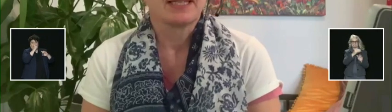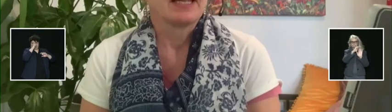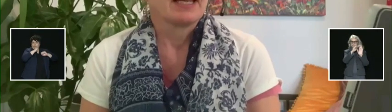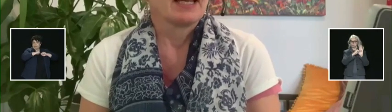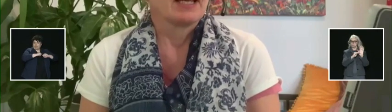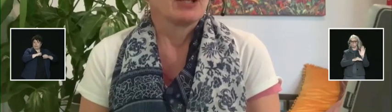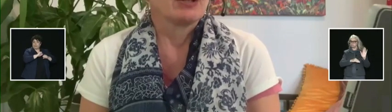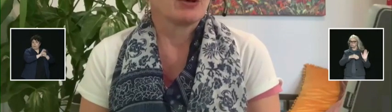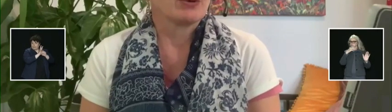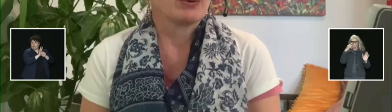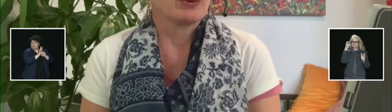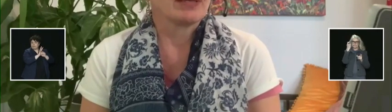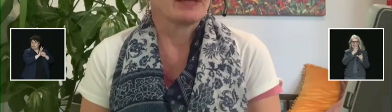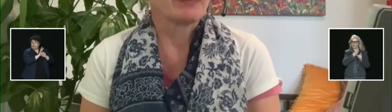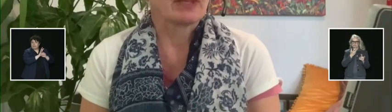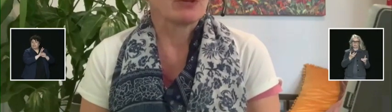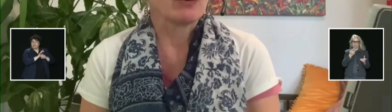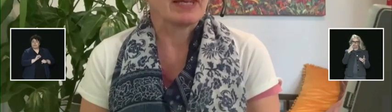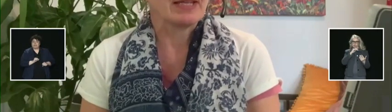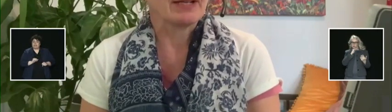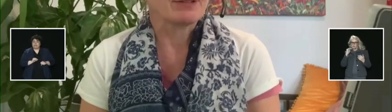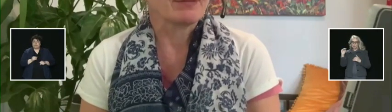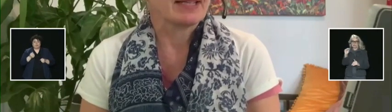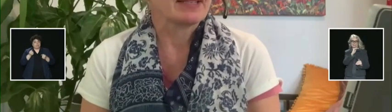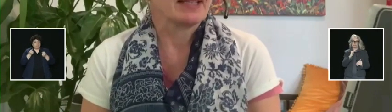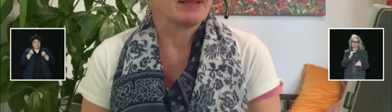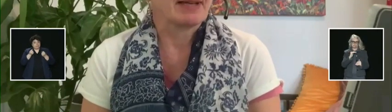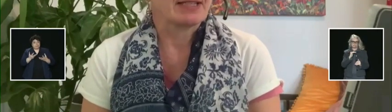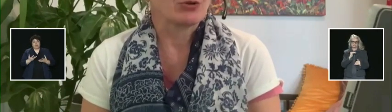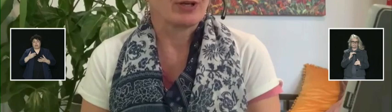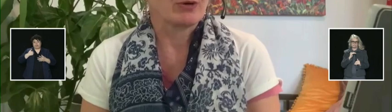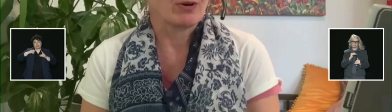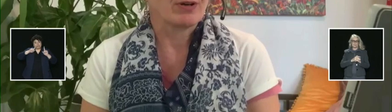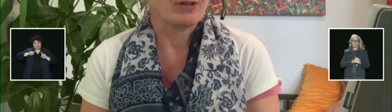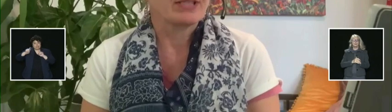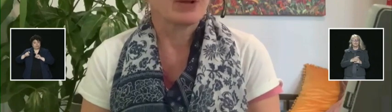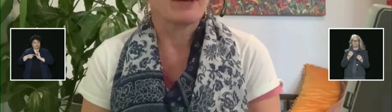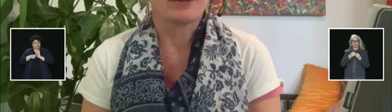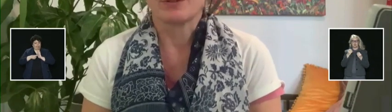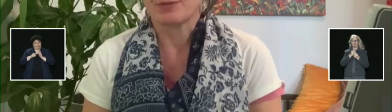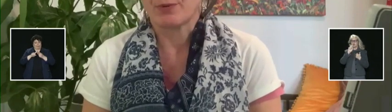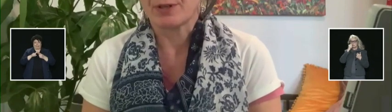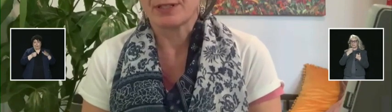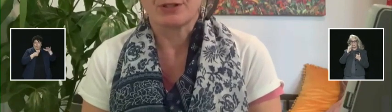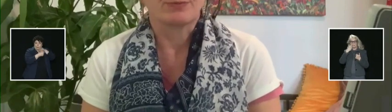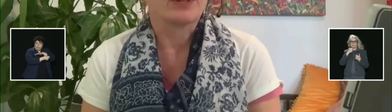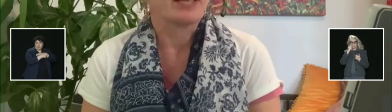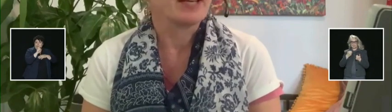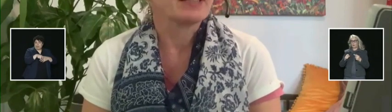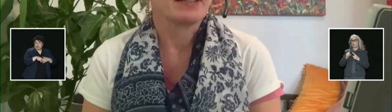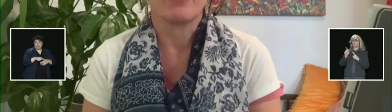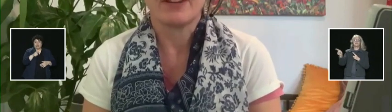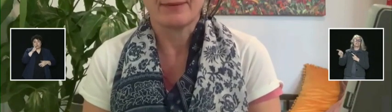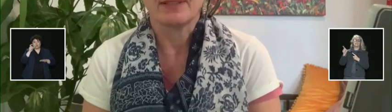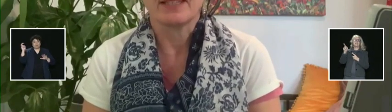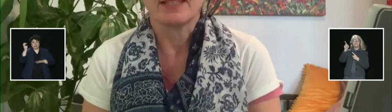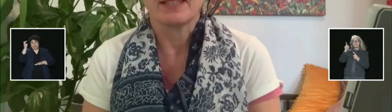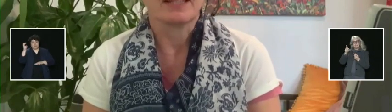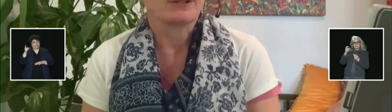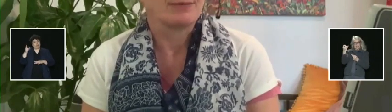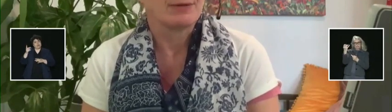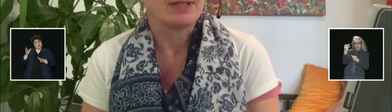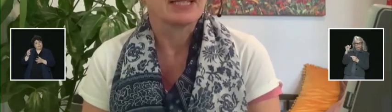-19. Though through many layers of testing and mandatory quarantine, travellers are supported to protect their